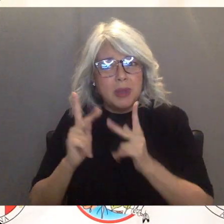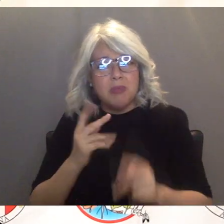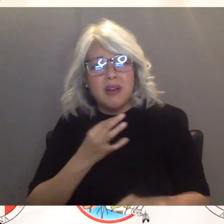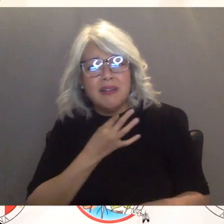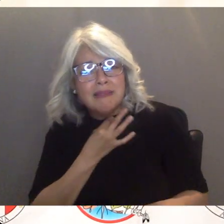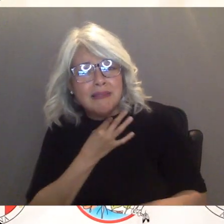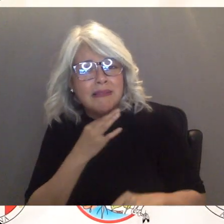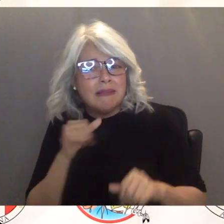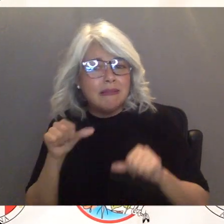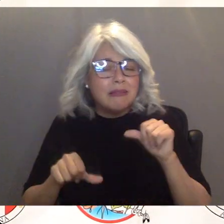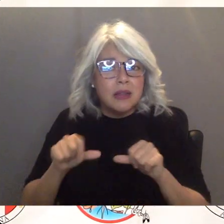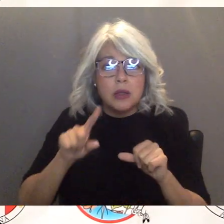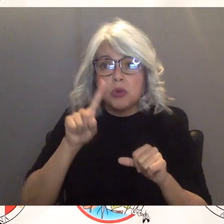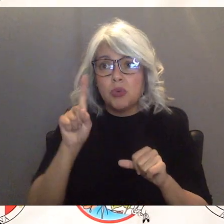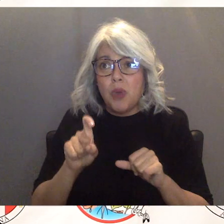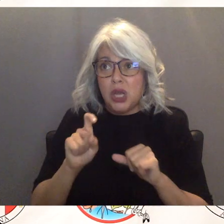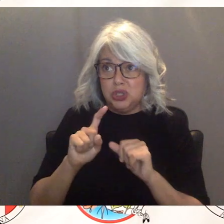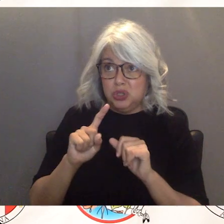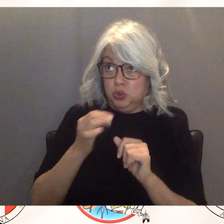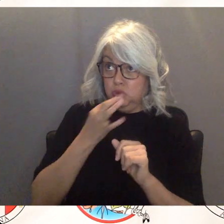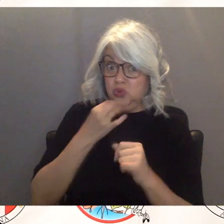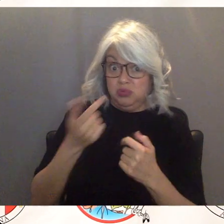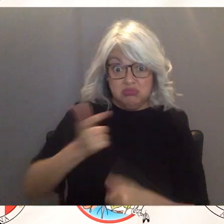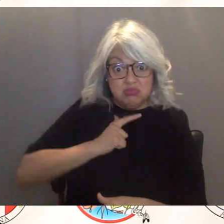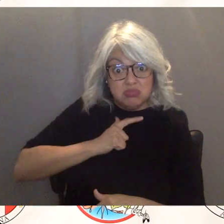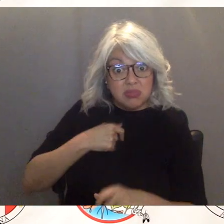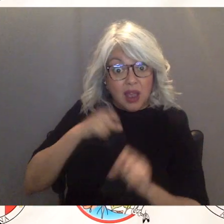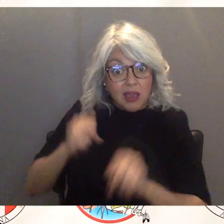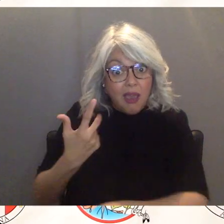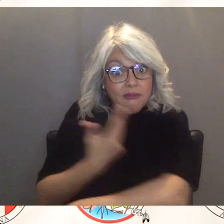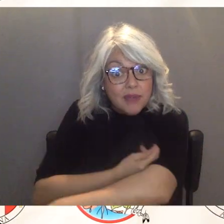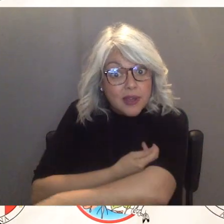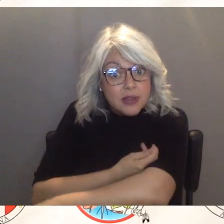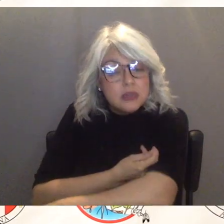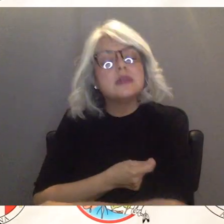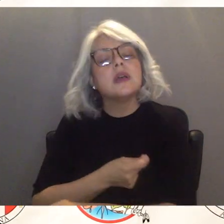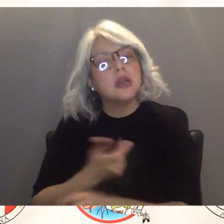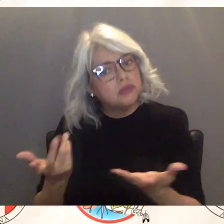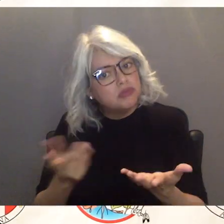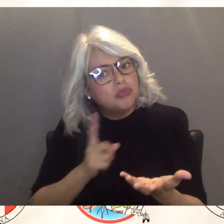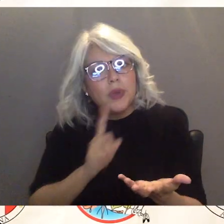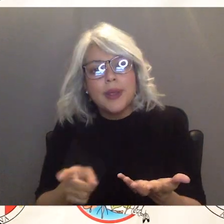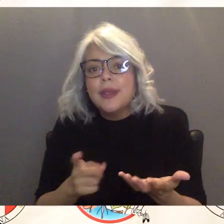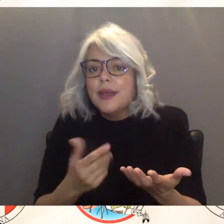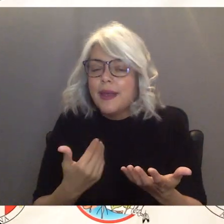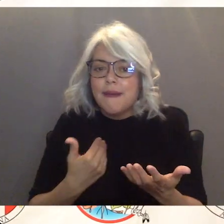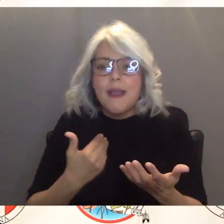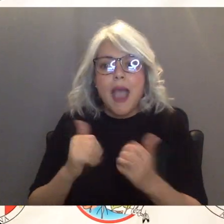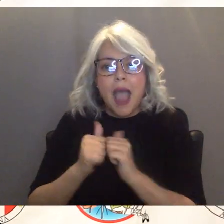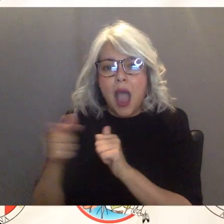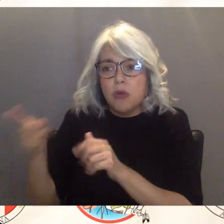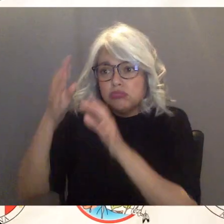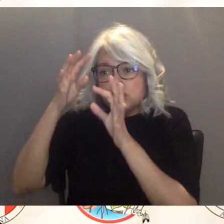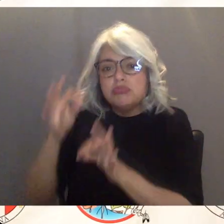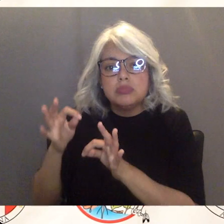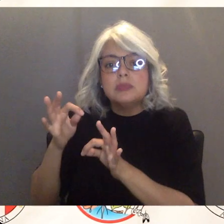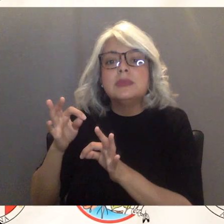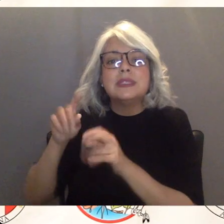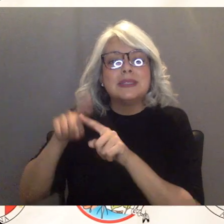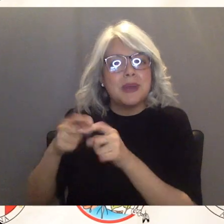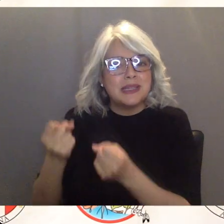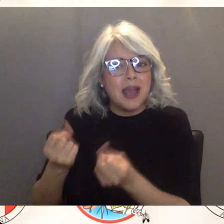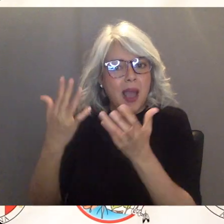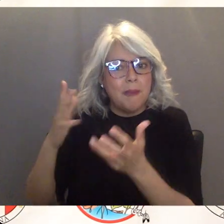how soon can people get the vaccine well a lot of it is is is determined by how much vaccine we receive